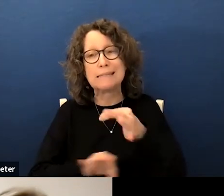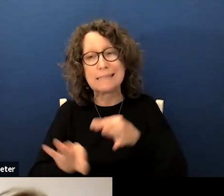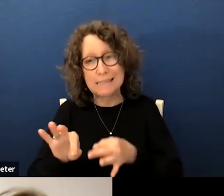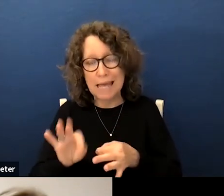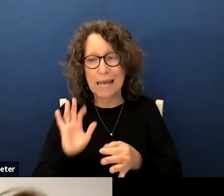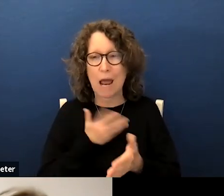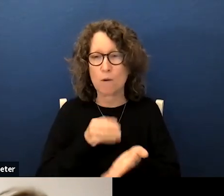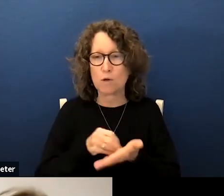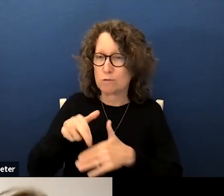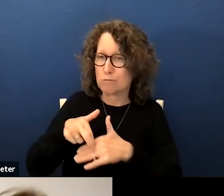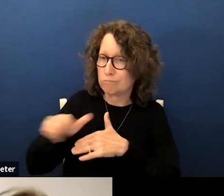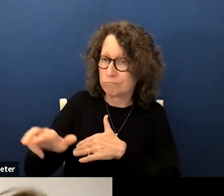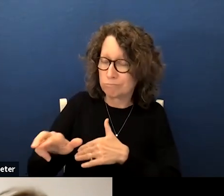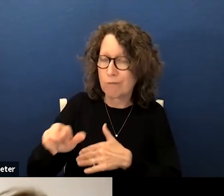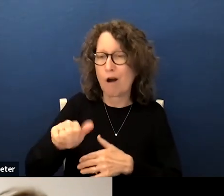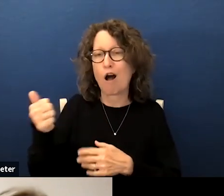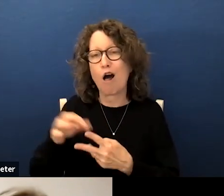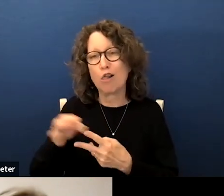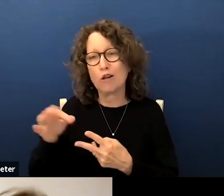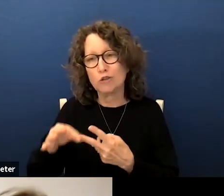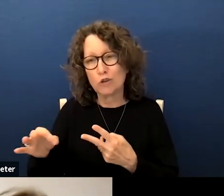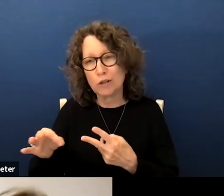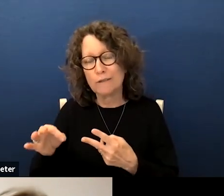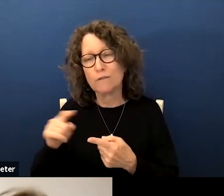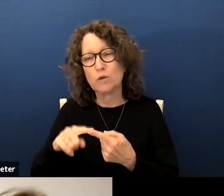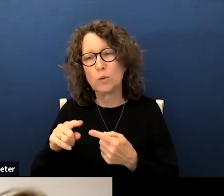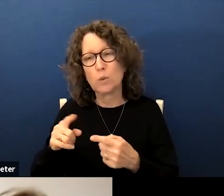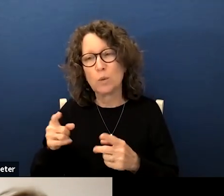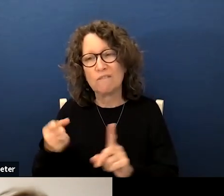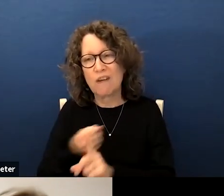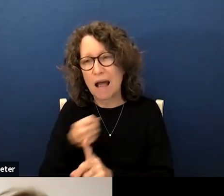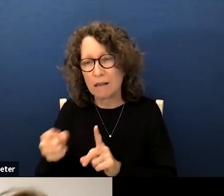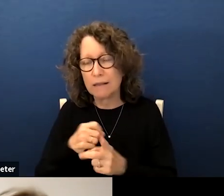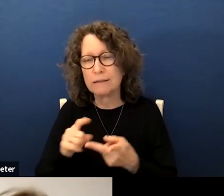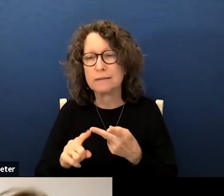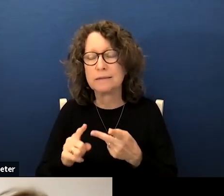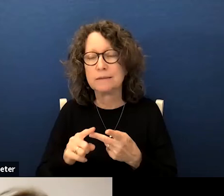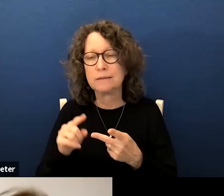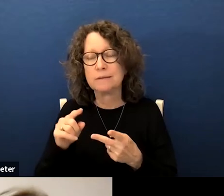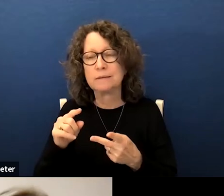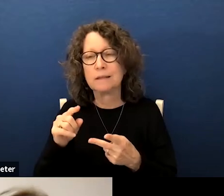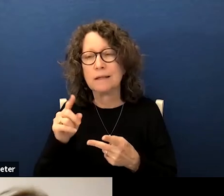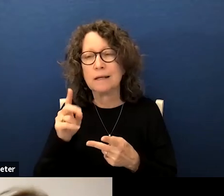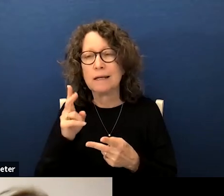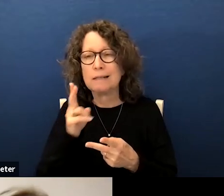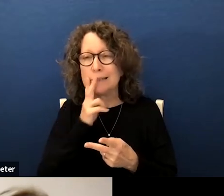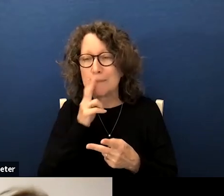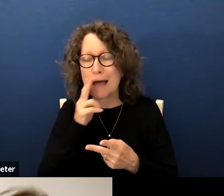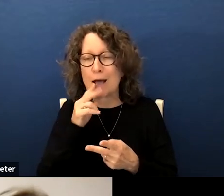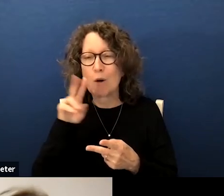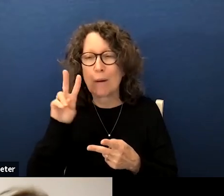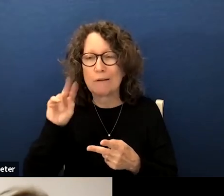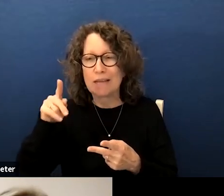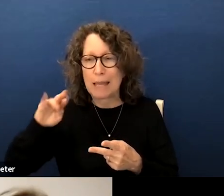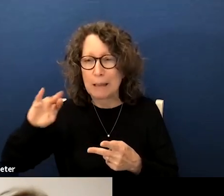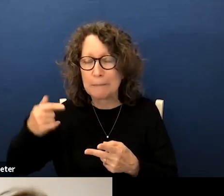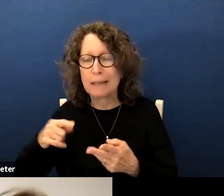students are being referred to programs such as alternatives to violence tobacco and vaping succession programs drug and alcohol